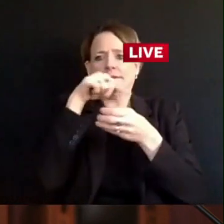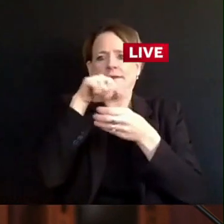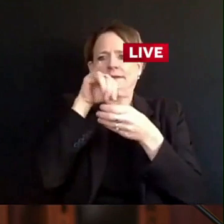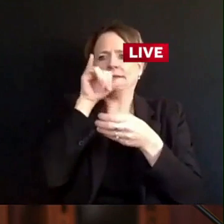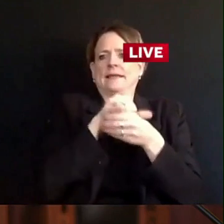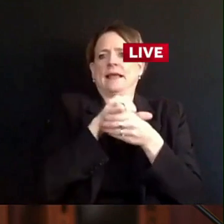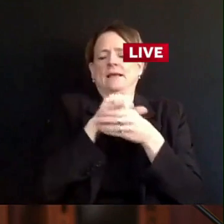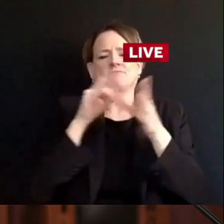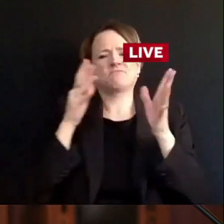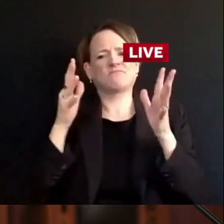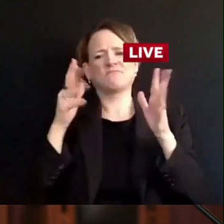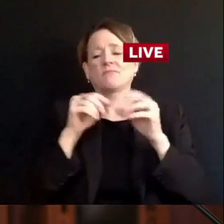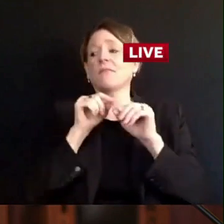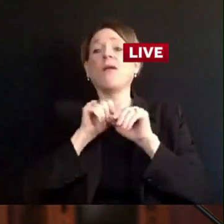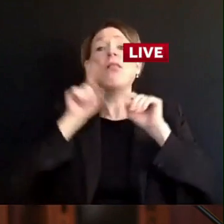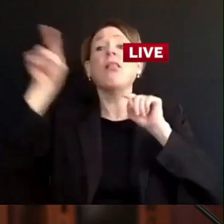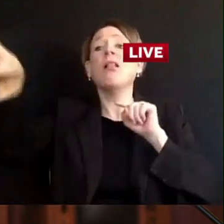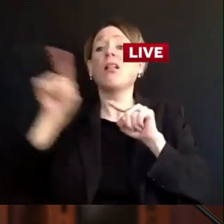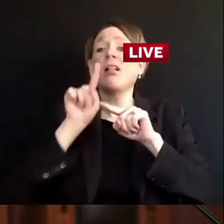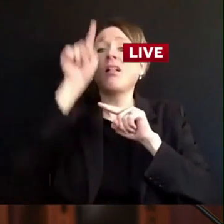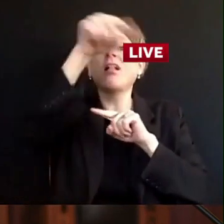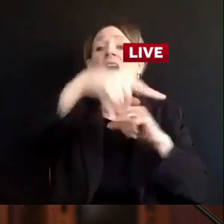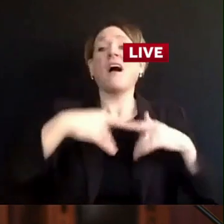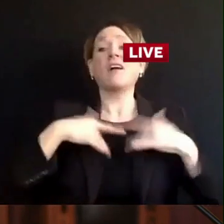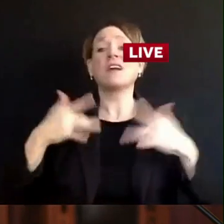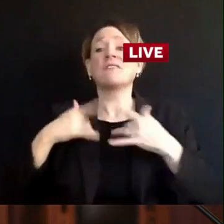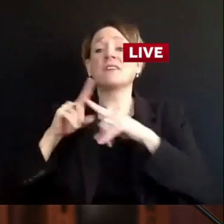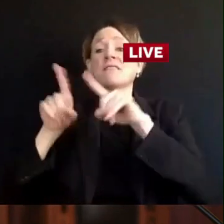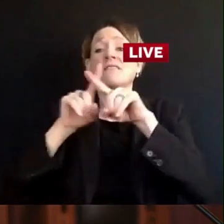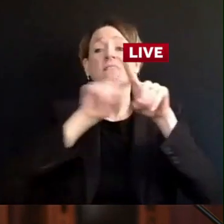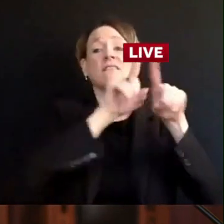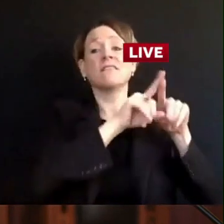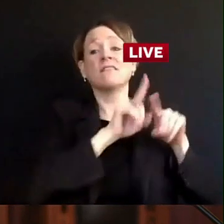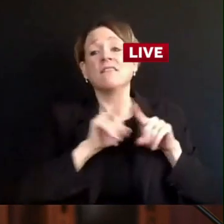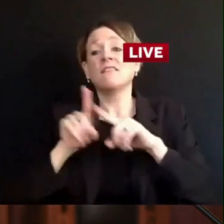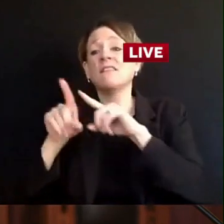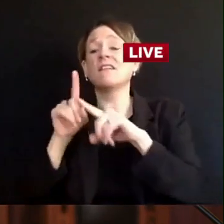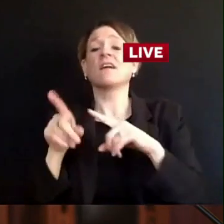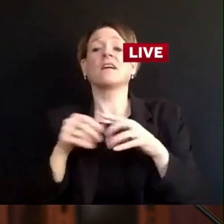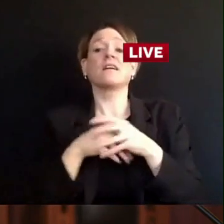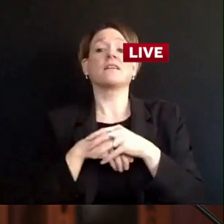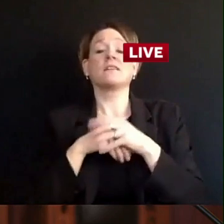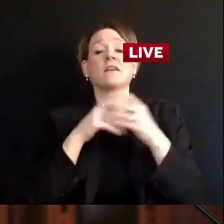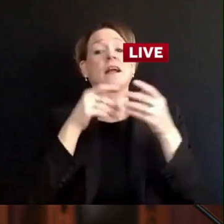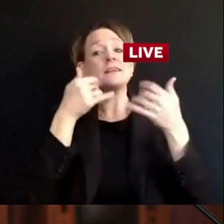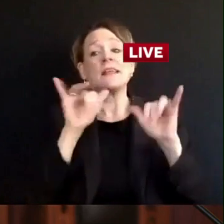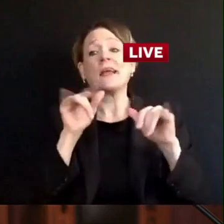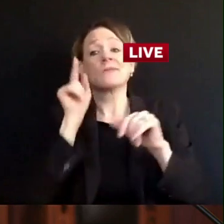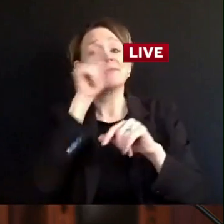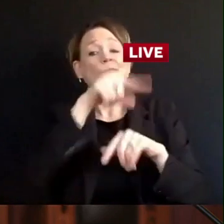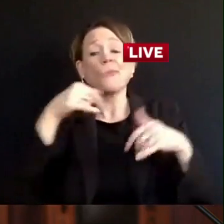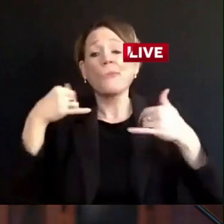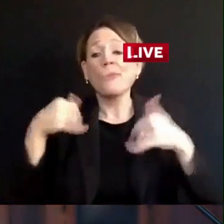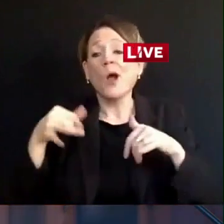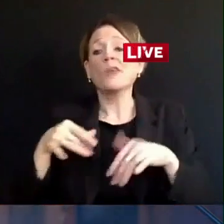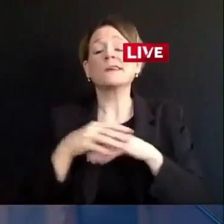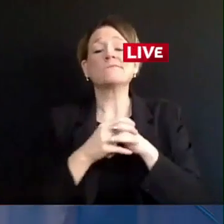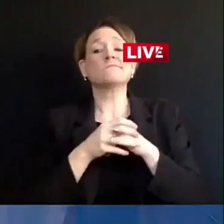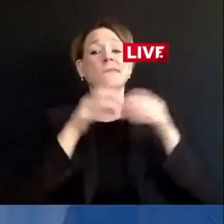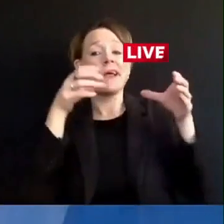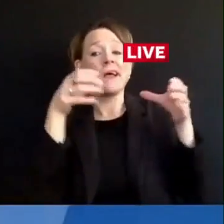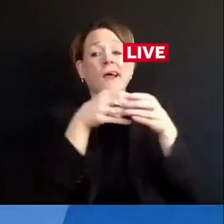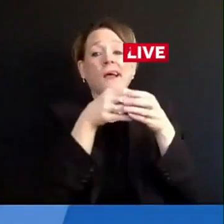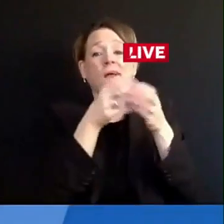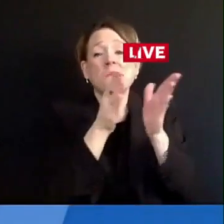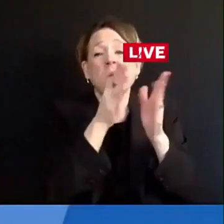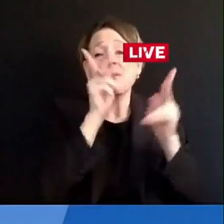our contact tracers can get to a place where we've got the bandwidth to do this really important work. Thank you, Sierra.